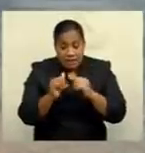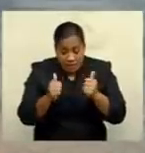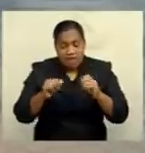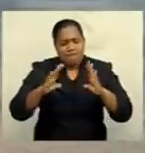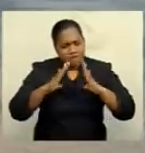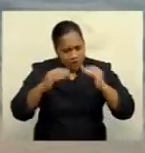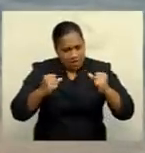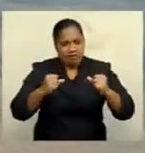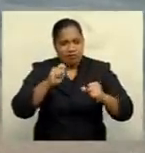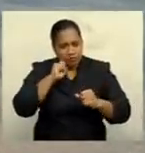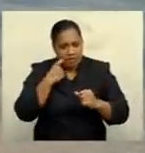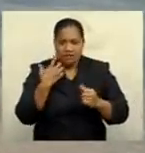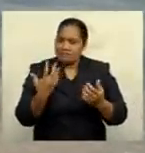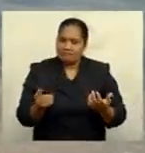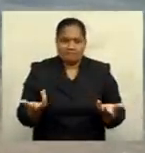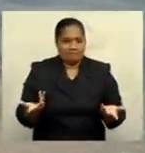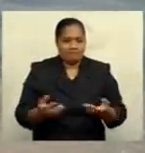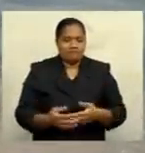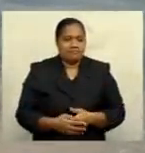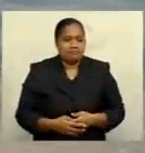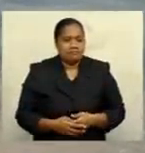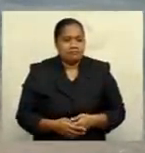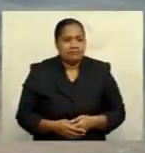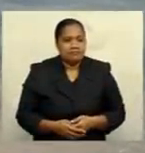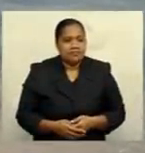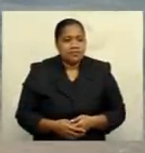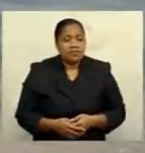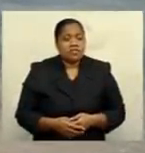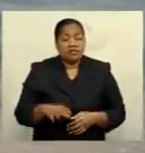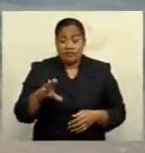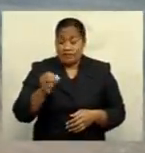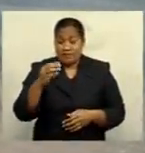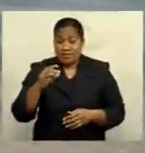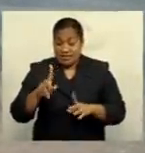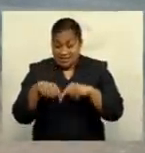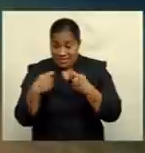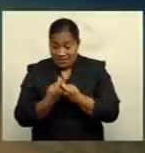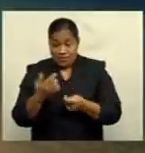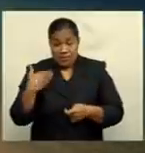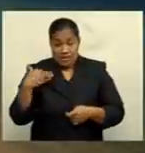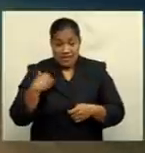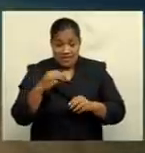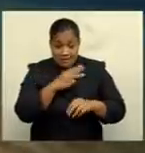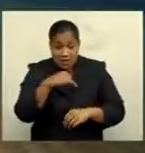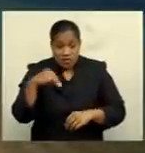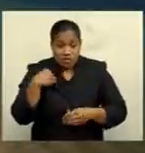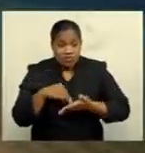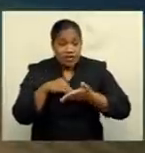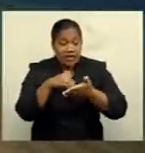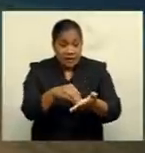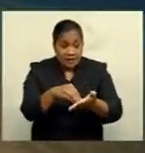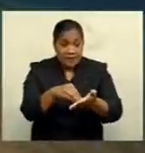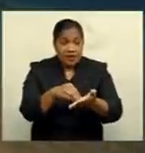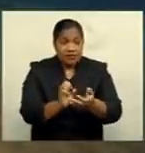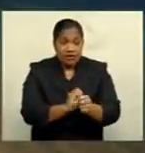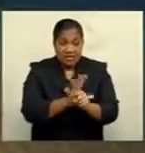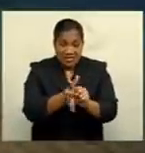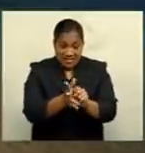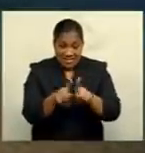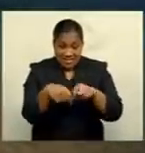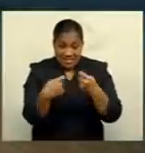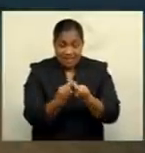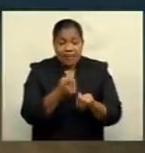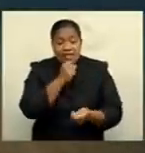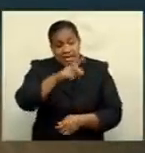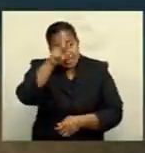The force will continue to take its cue from the health ministry to assist with the COVID response efforts in Kandavu, Malolo and